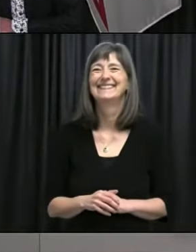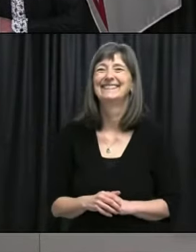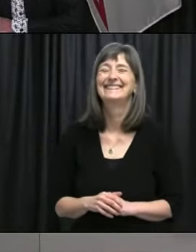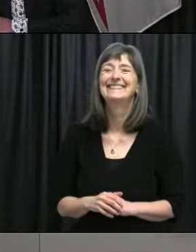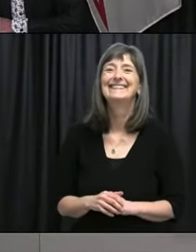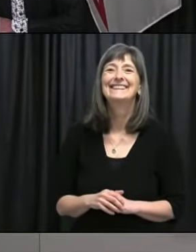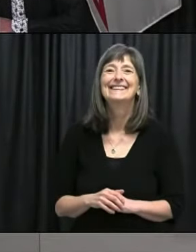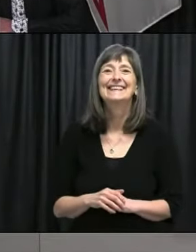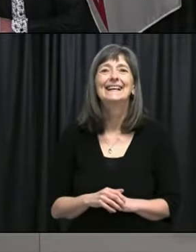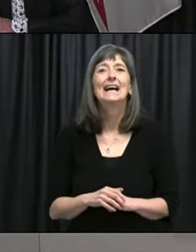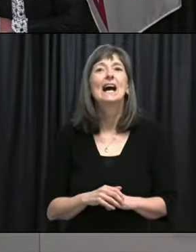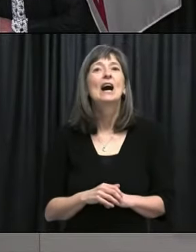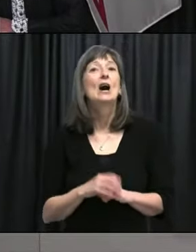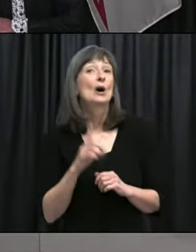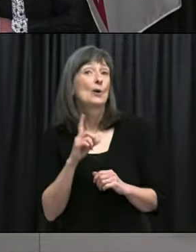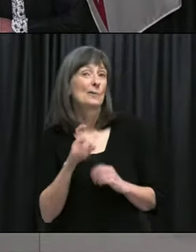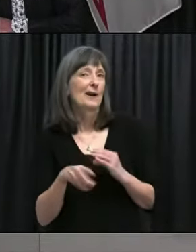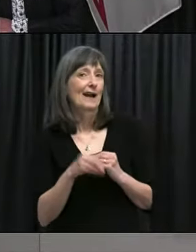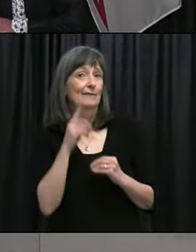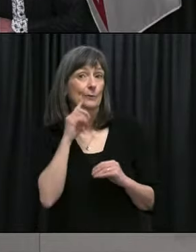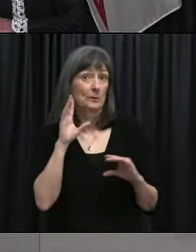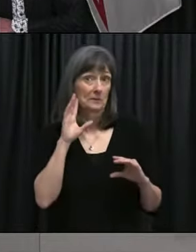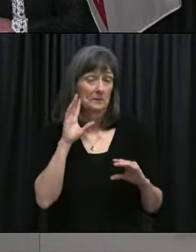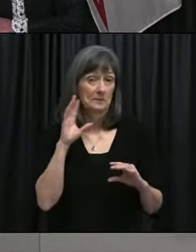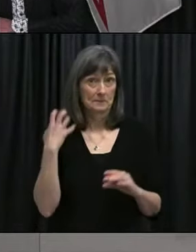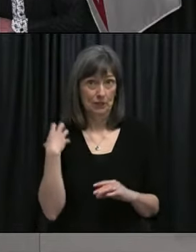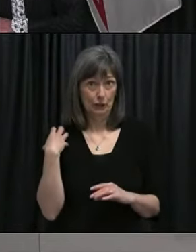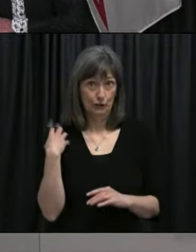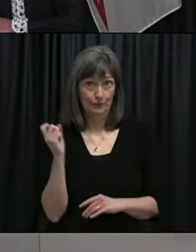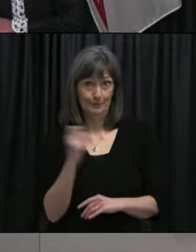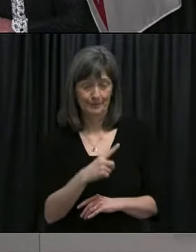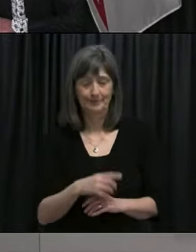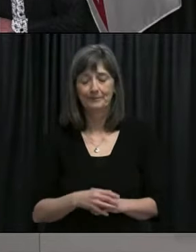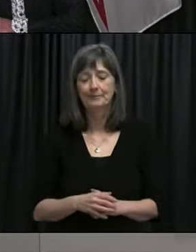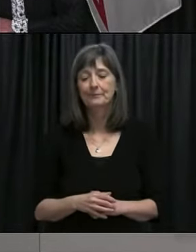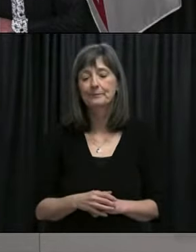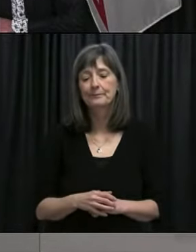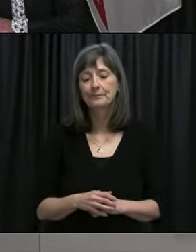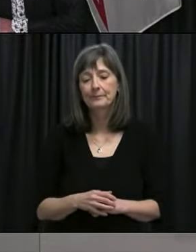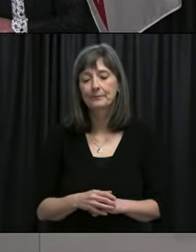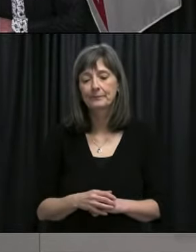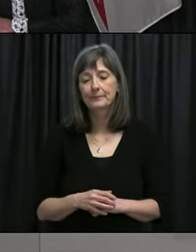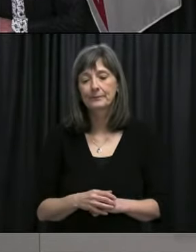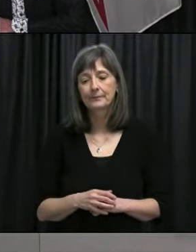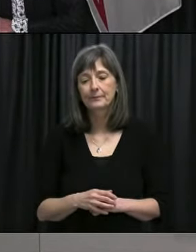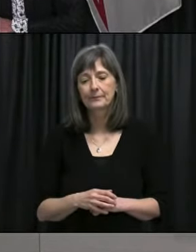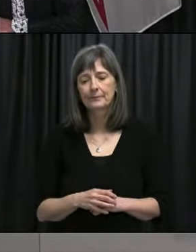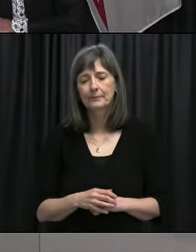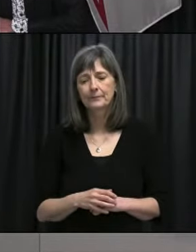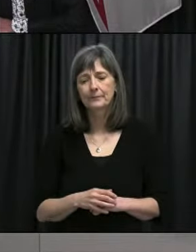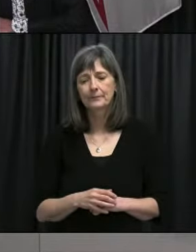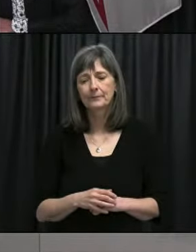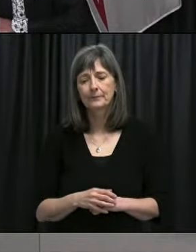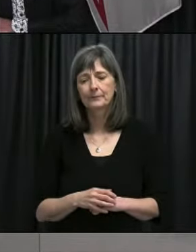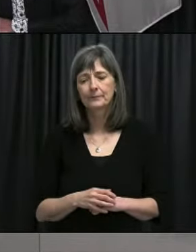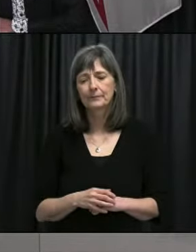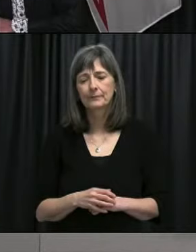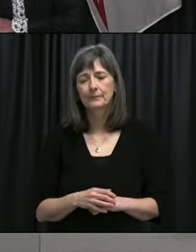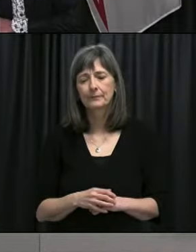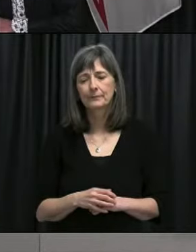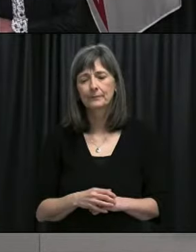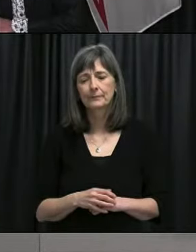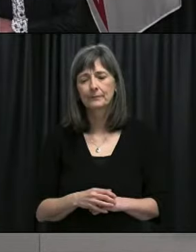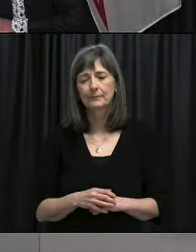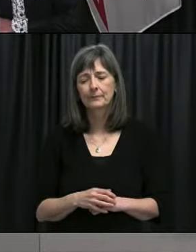uh, actually I do have one last question for the minister. That is, uh, can you quantify the increase, uh, that the department or health